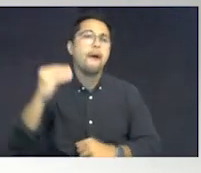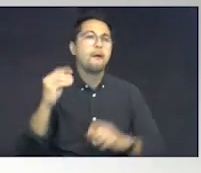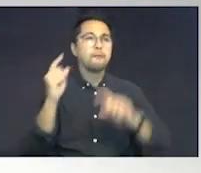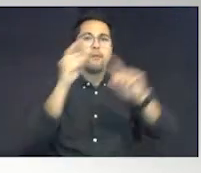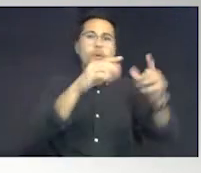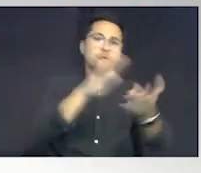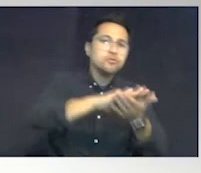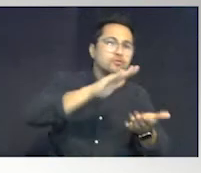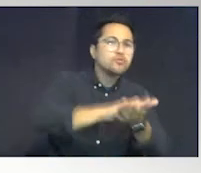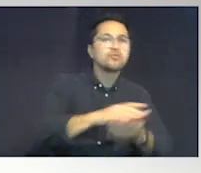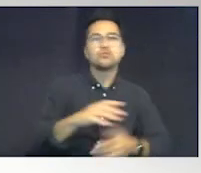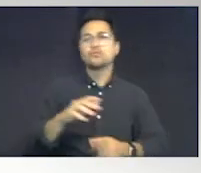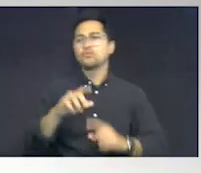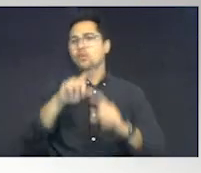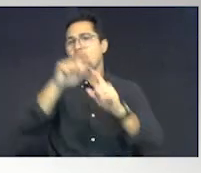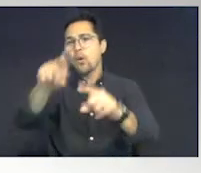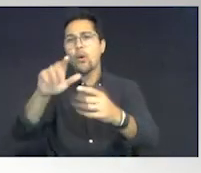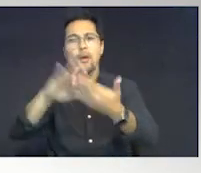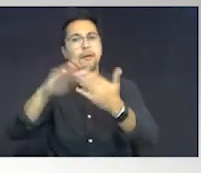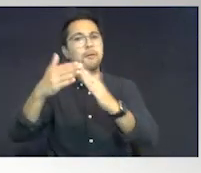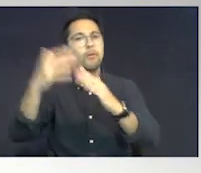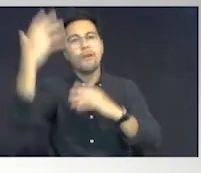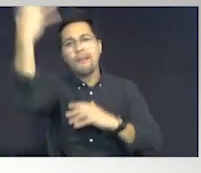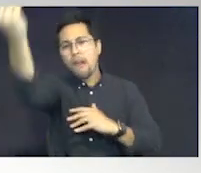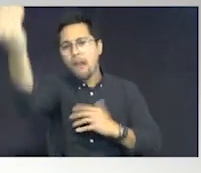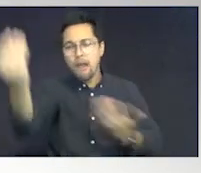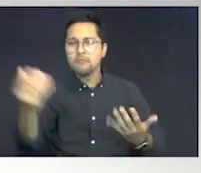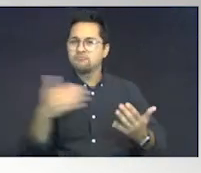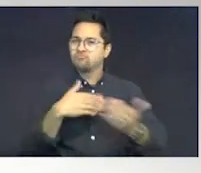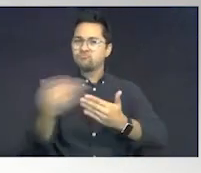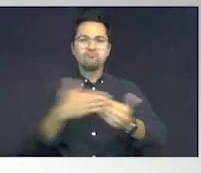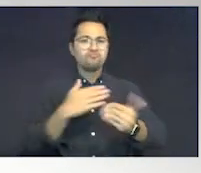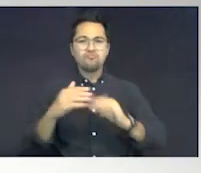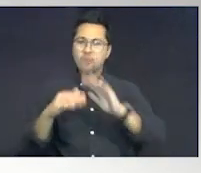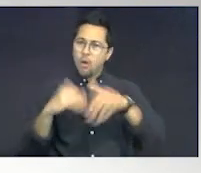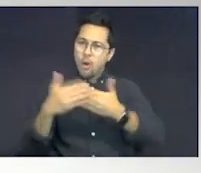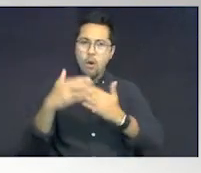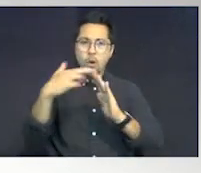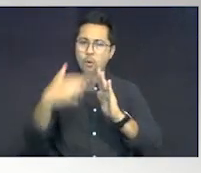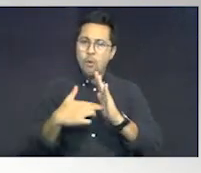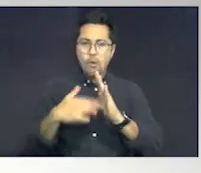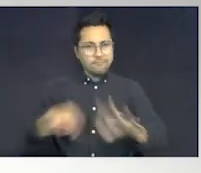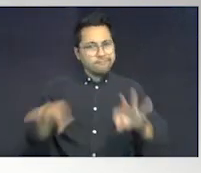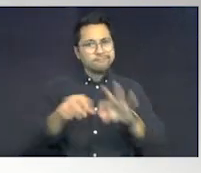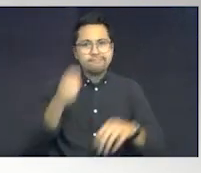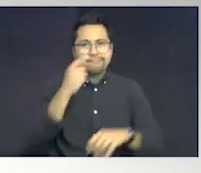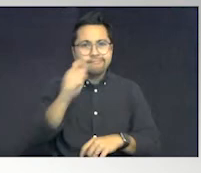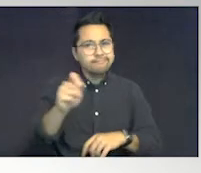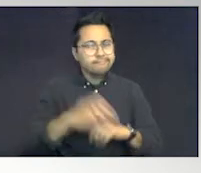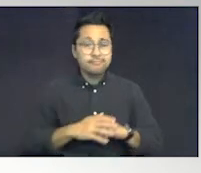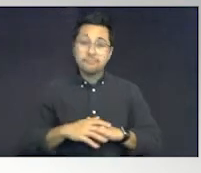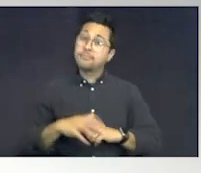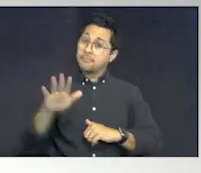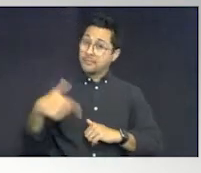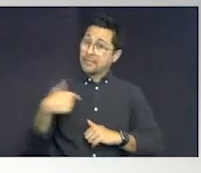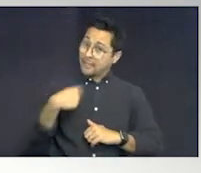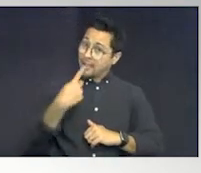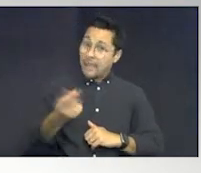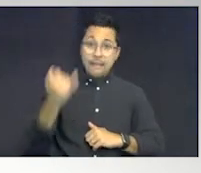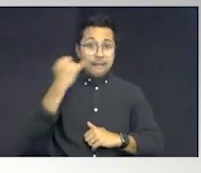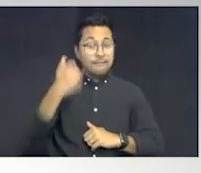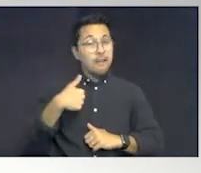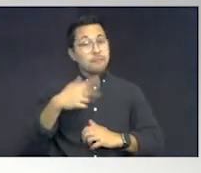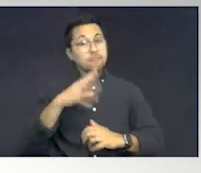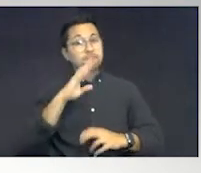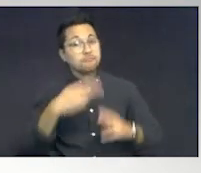you're at school, or whether you're at the community. All the rules are the rules, 365 days a year. I tell, as I'm talking